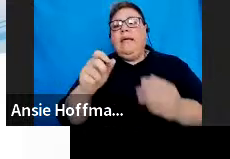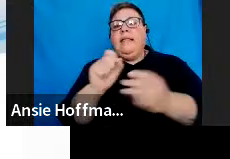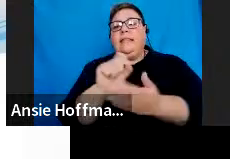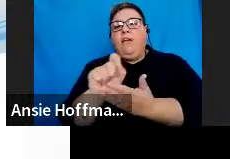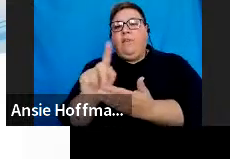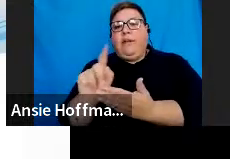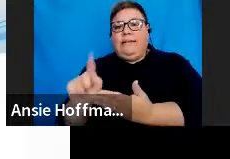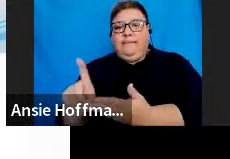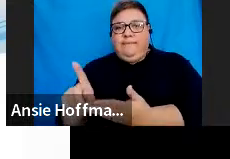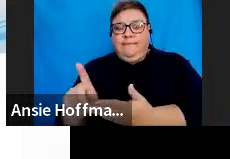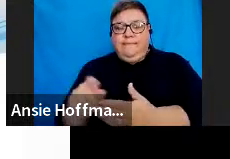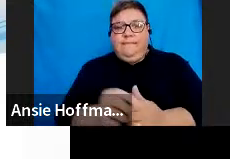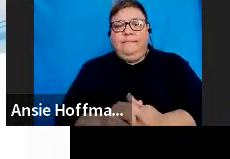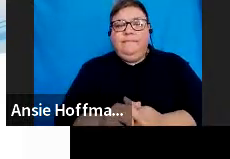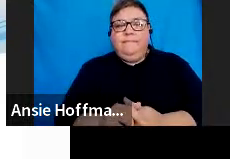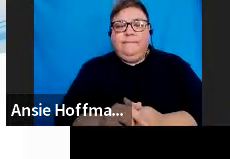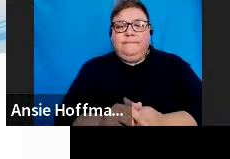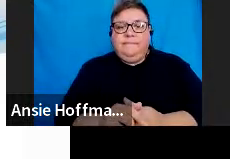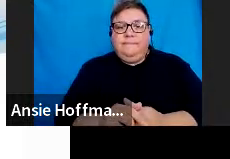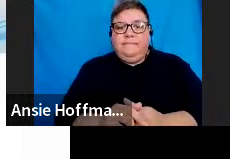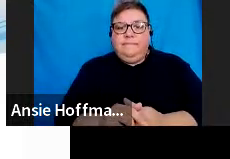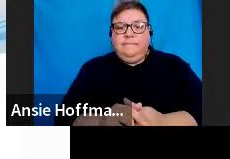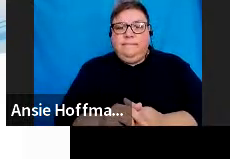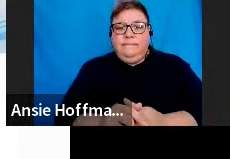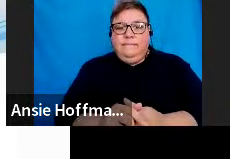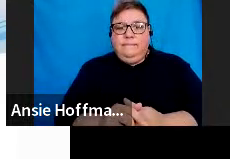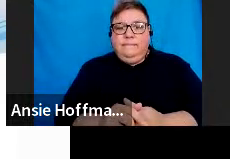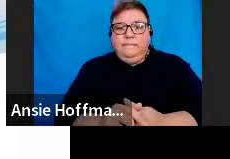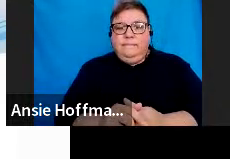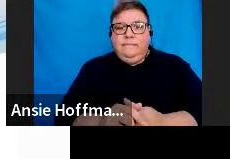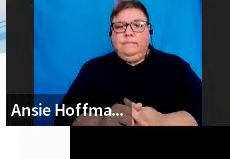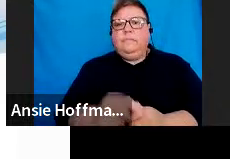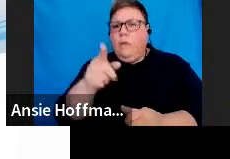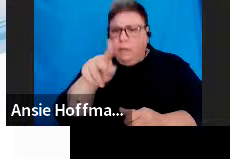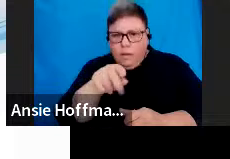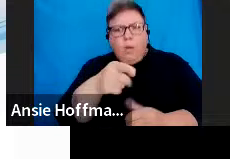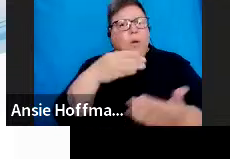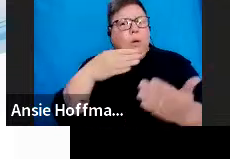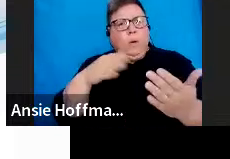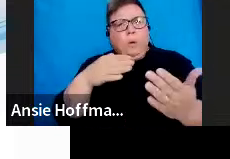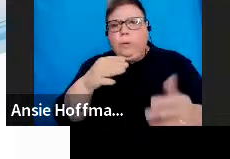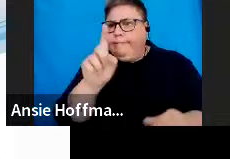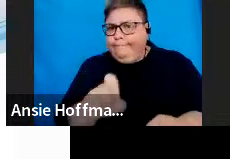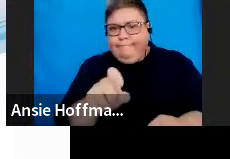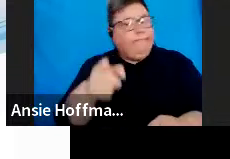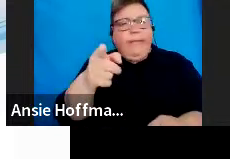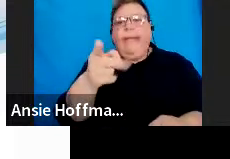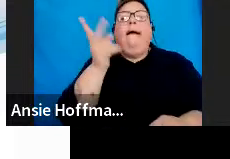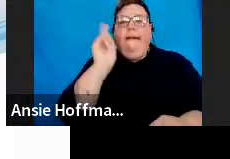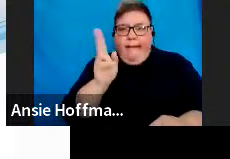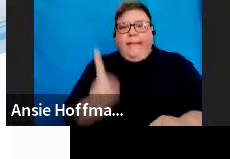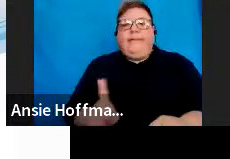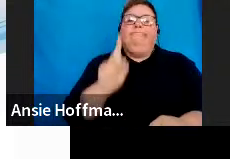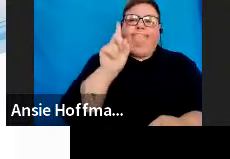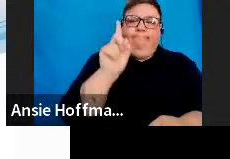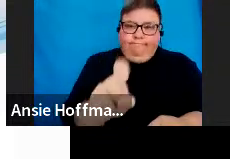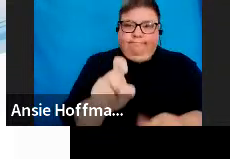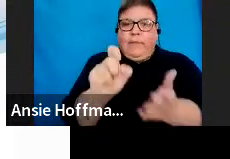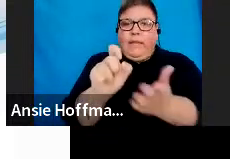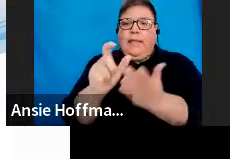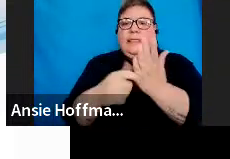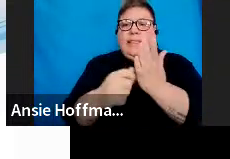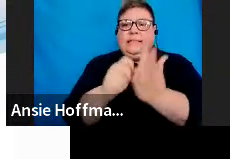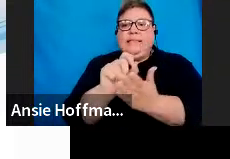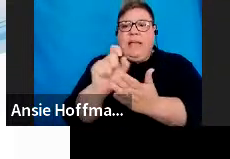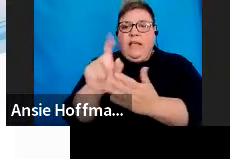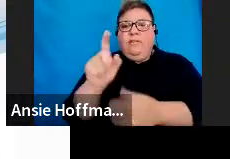but tax directives was not added when you originally created the group. You'll be able to tick on tax directives and it will be